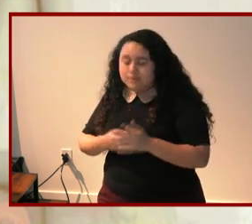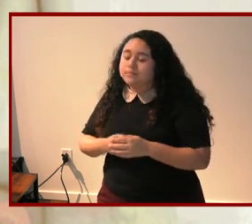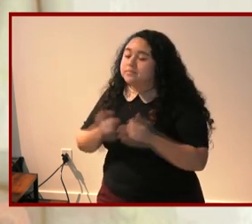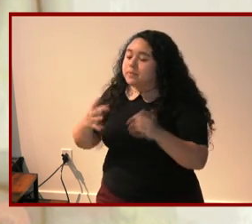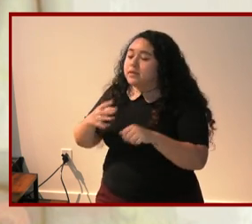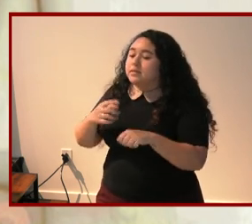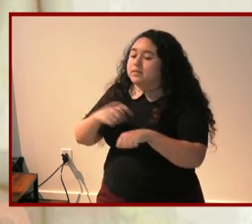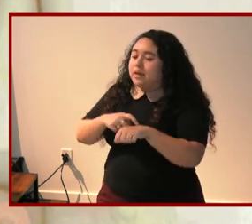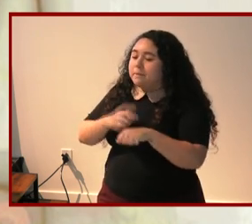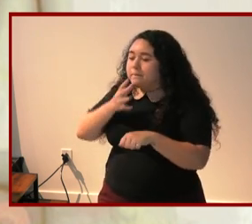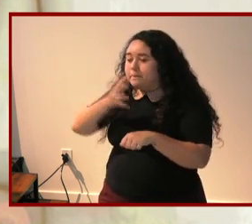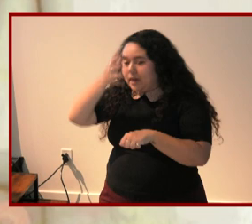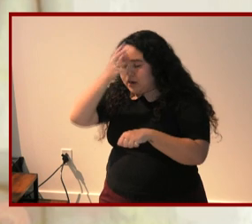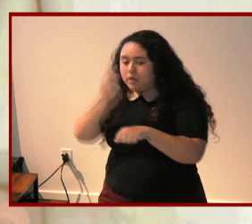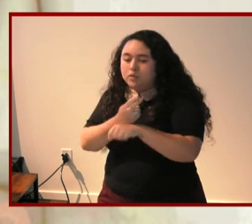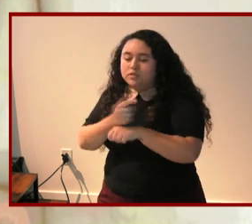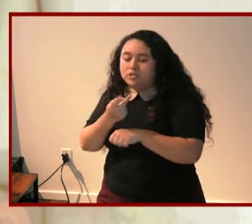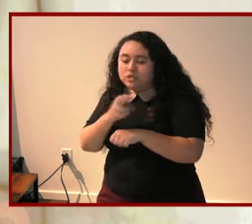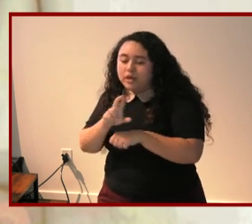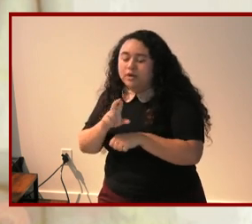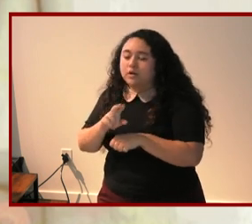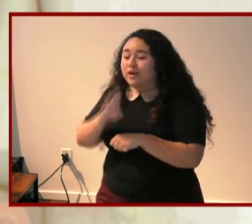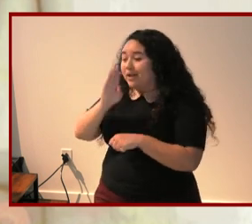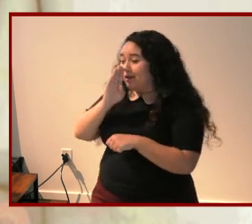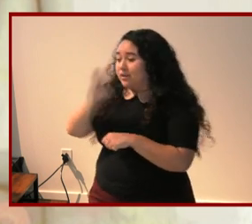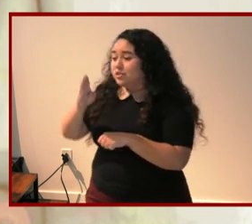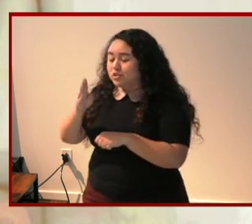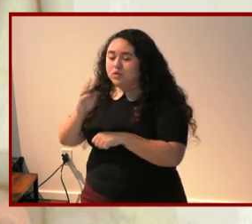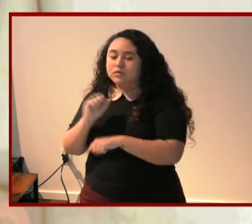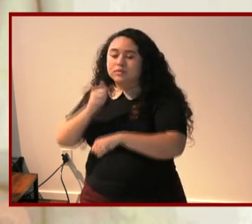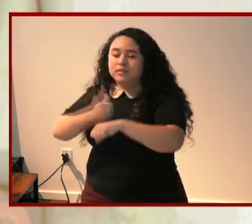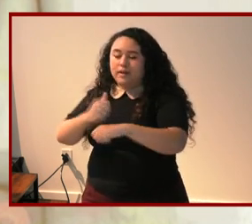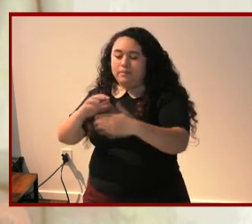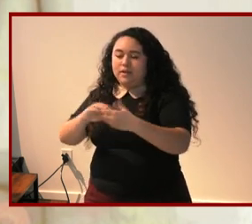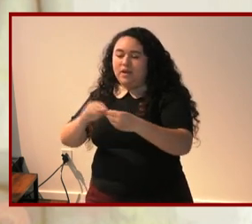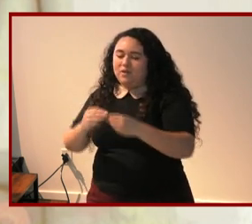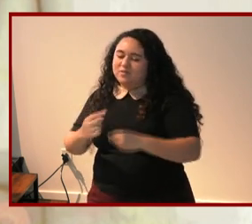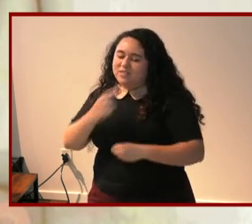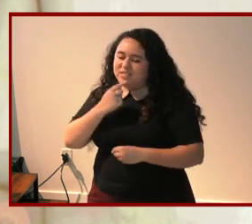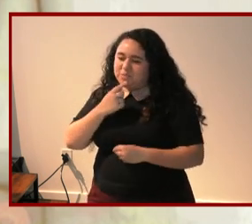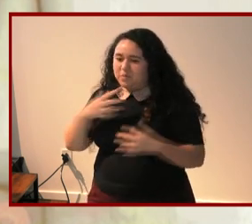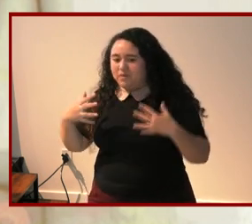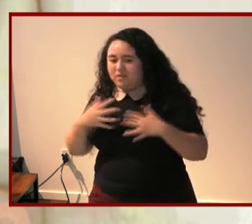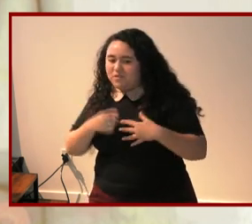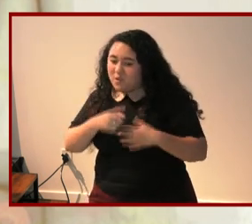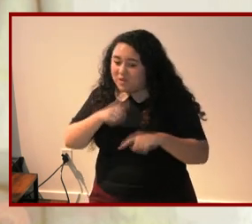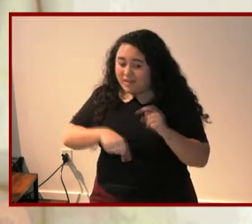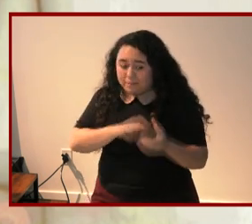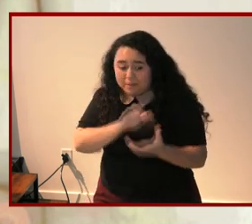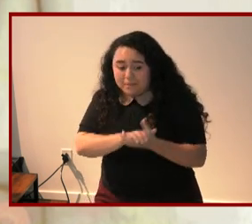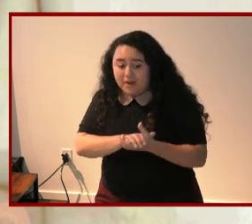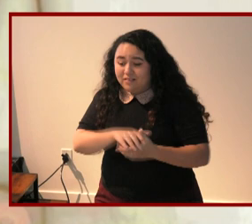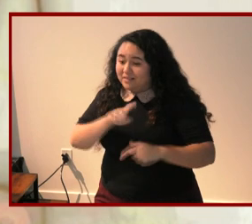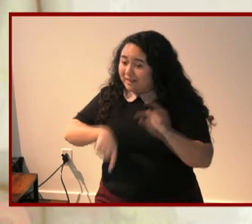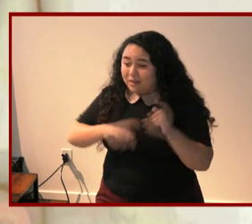parent uses gender and heterosexuality to structure structure a narrative of disappointment and fear in the sad son claire josephine